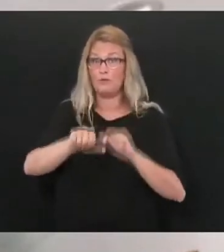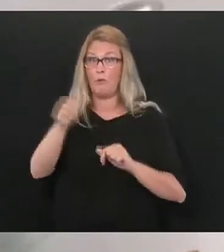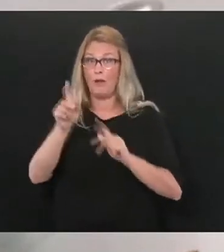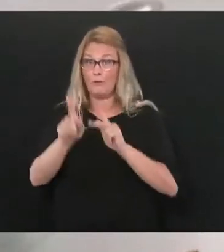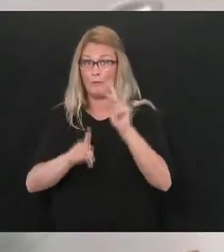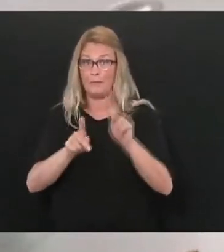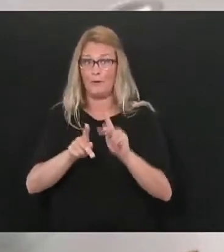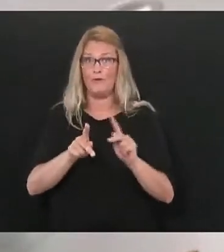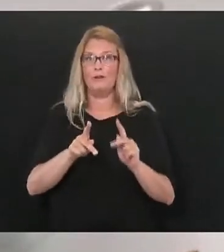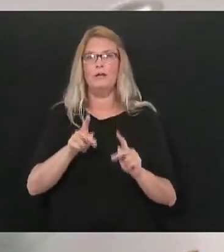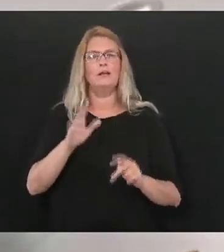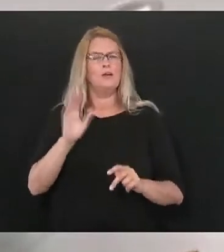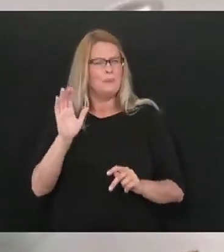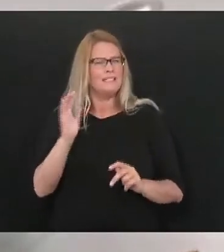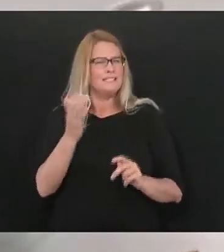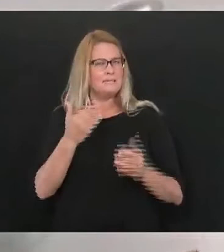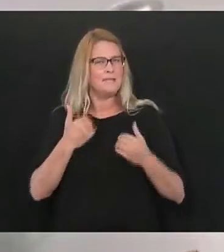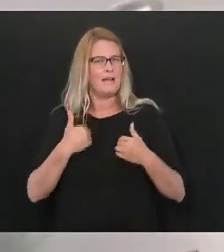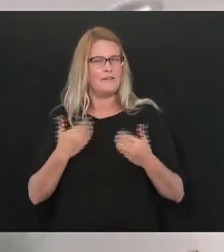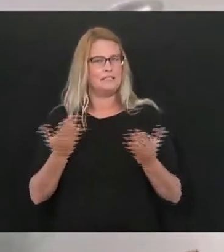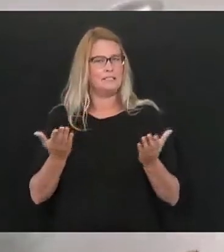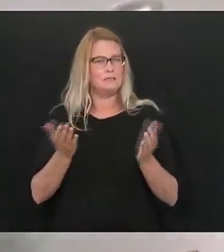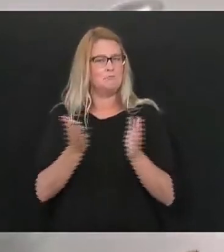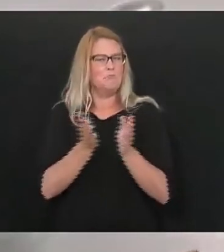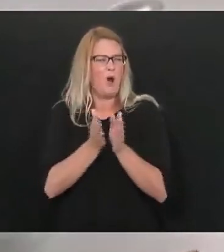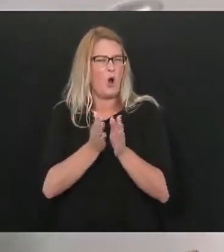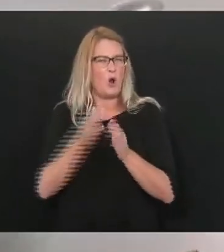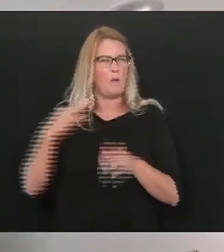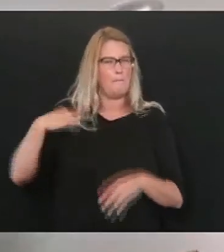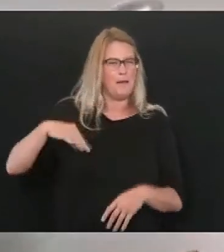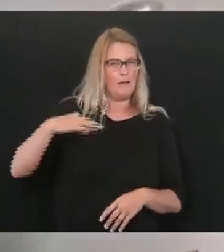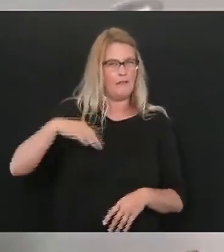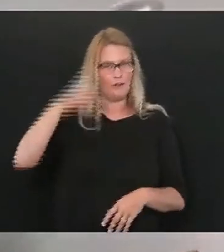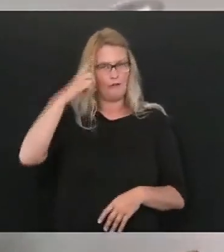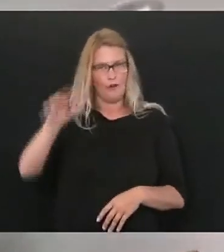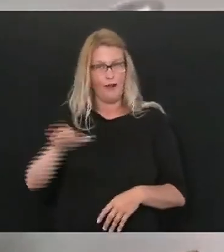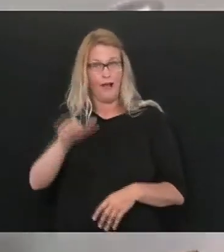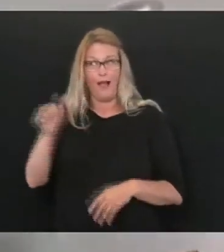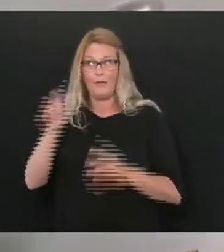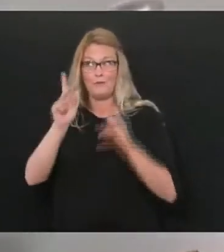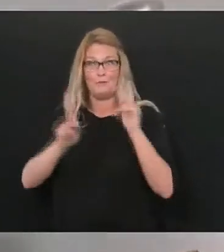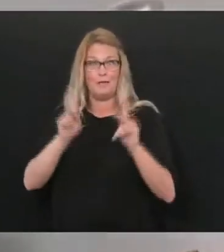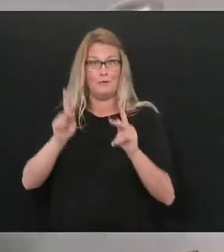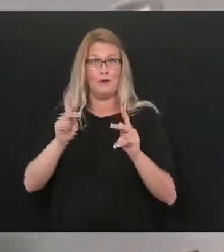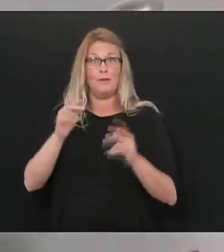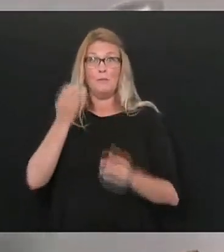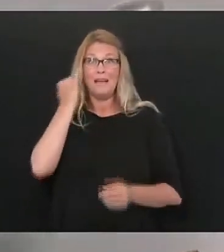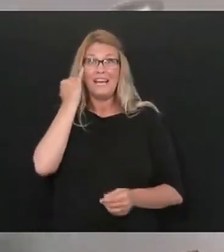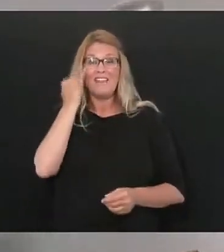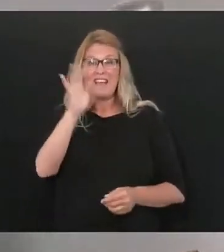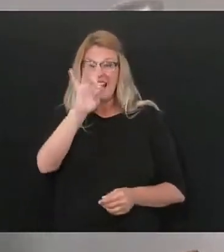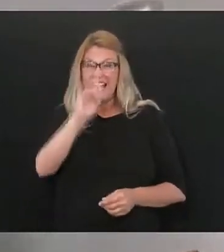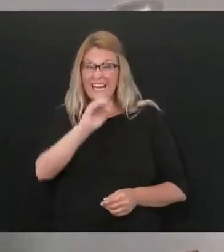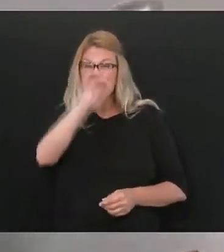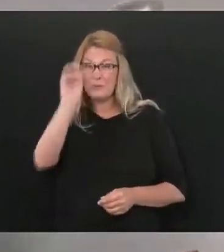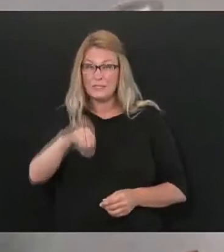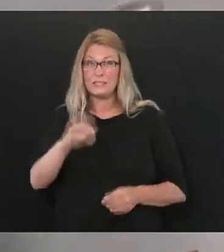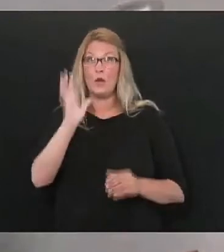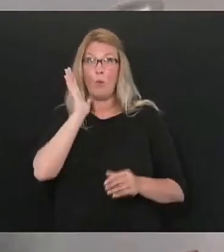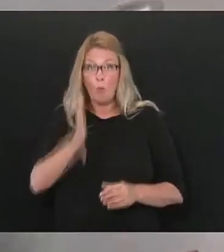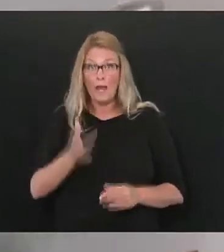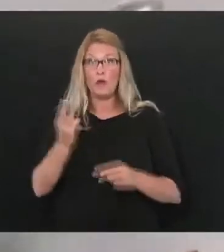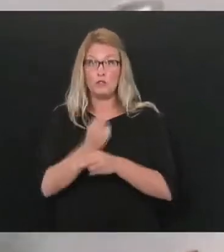it seems it has a small benefit of others to you if we can get 80% of people to wear masks then